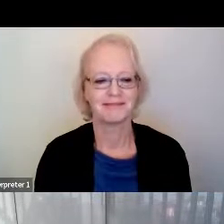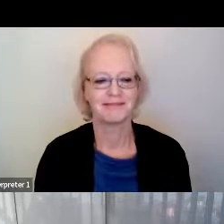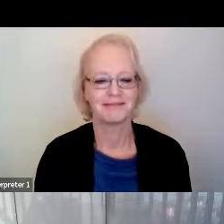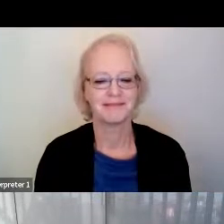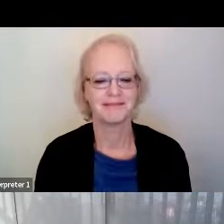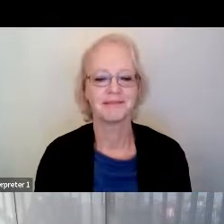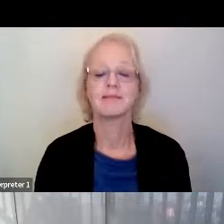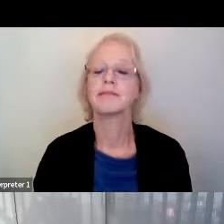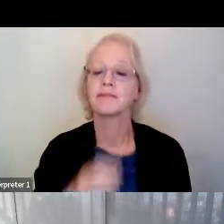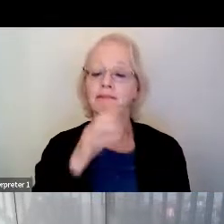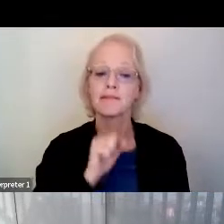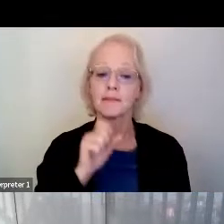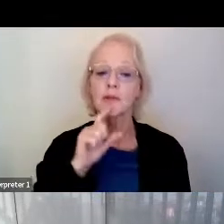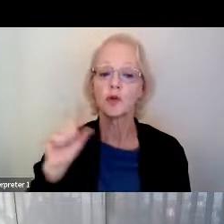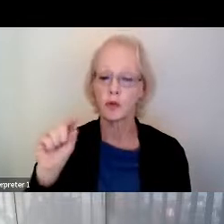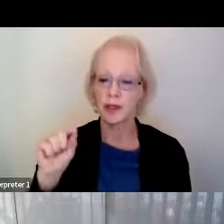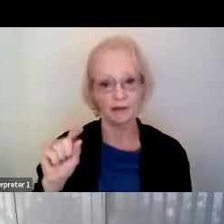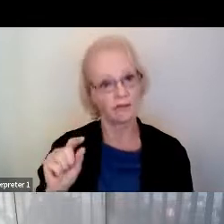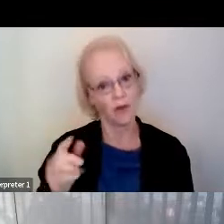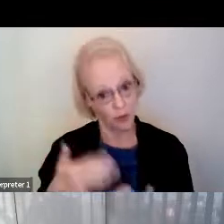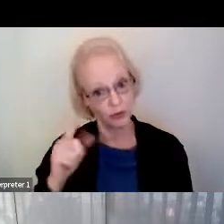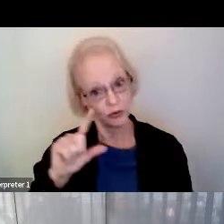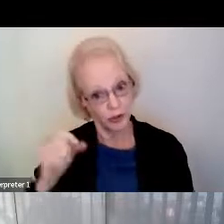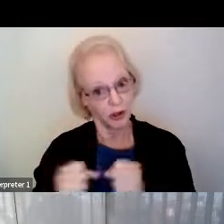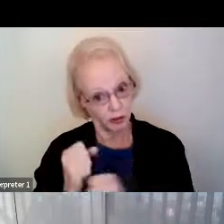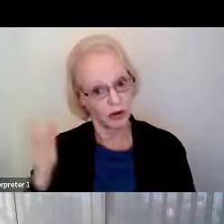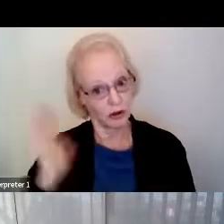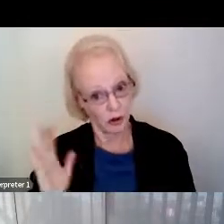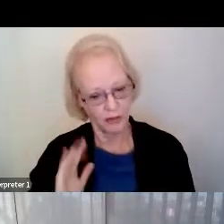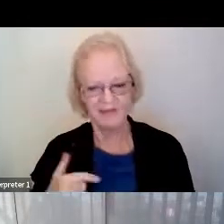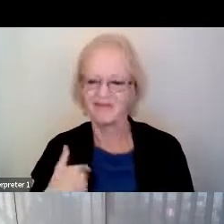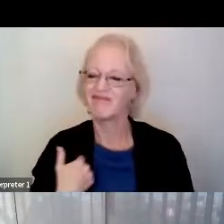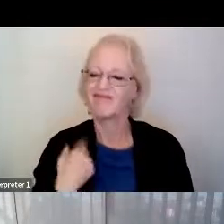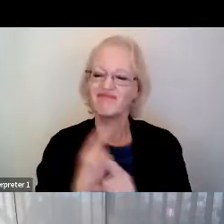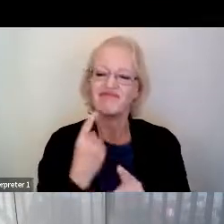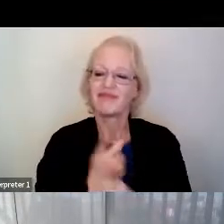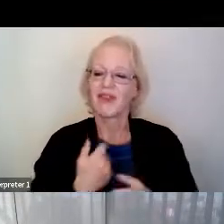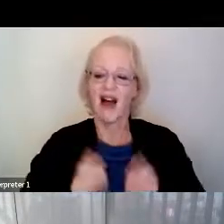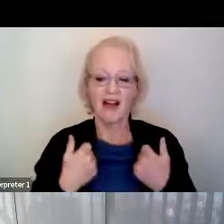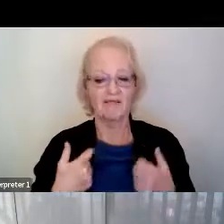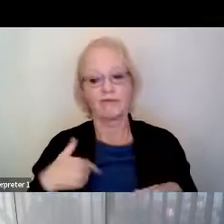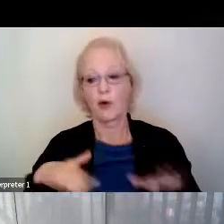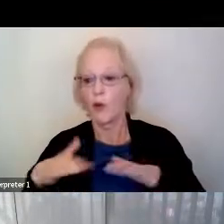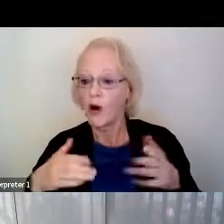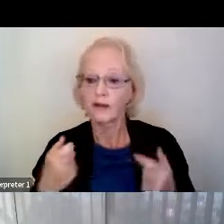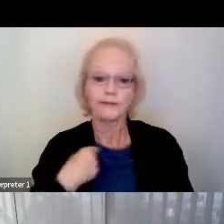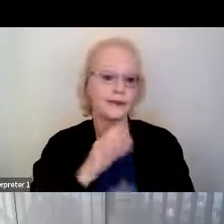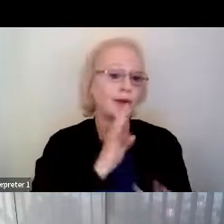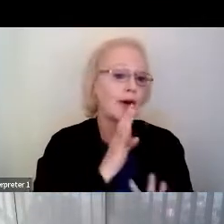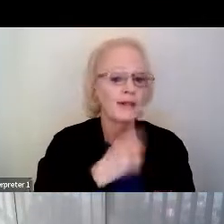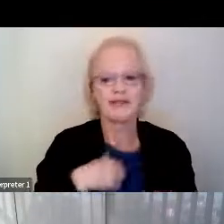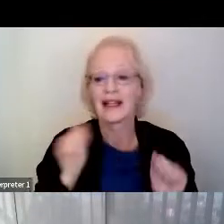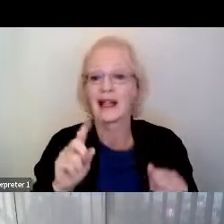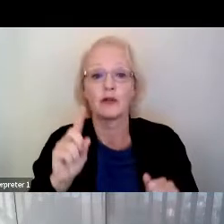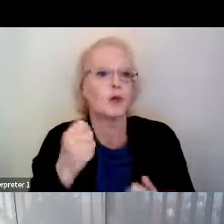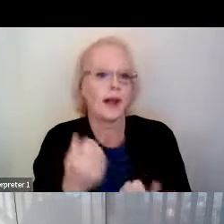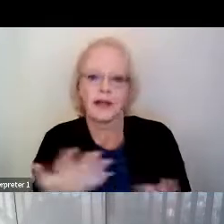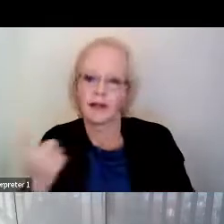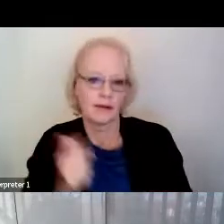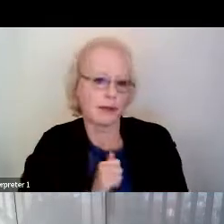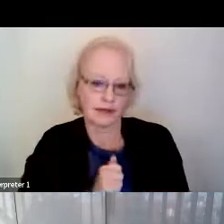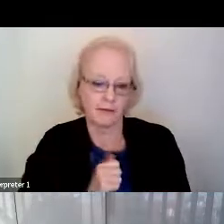At the age of 20, almost 20 years ago, I had a normal life. I could walk. I could talk. I could do anything for myself.